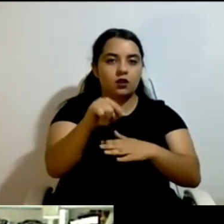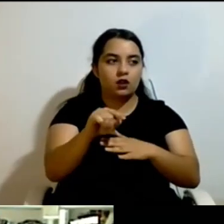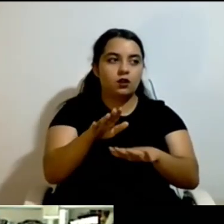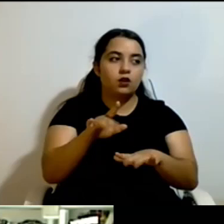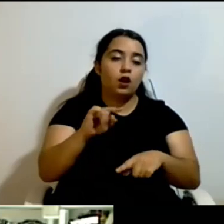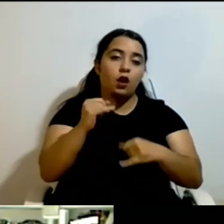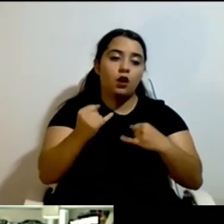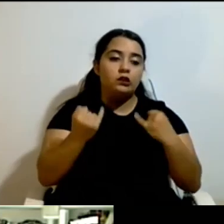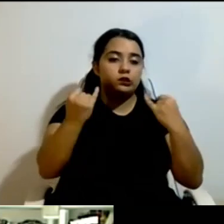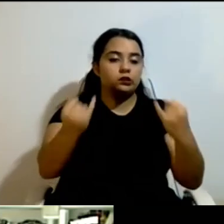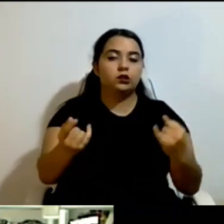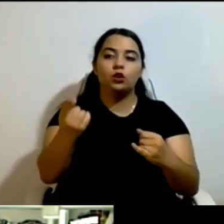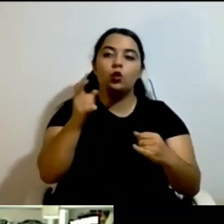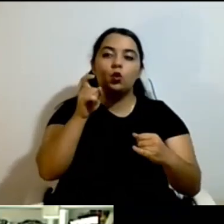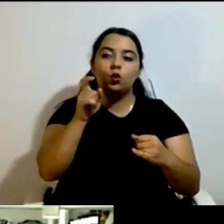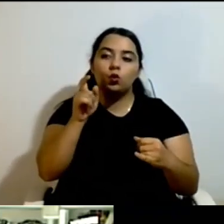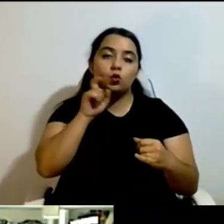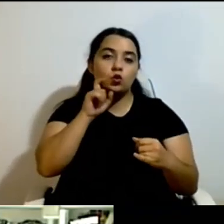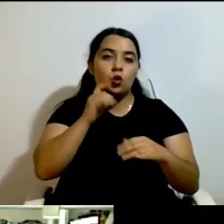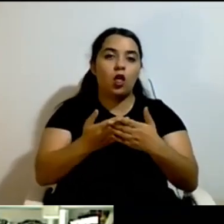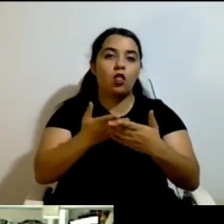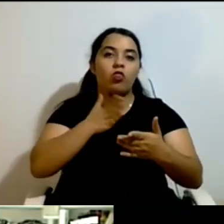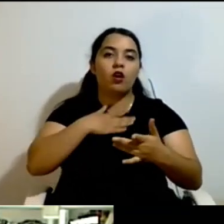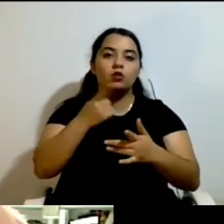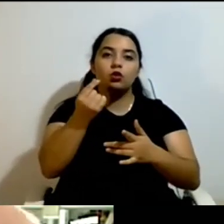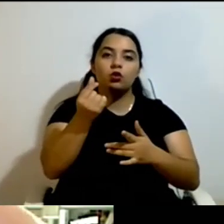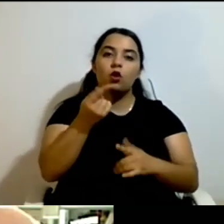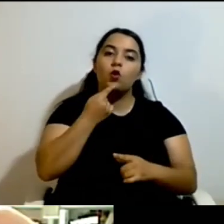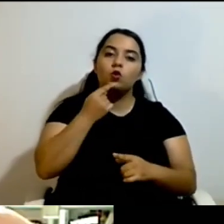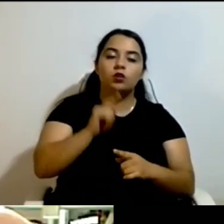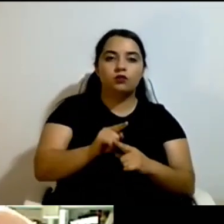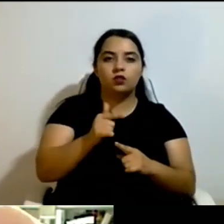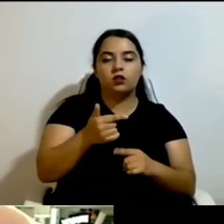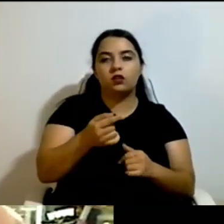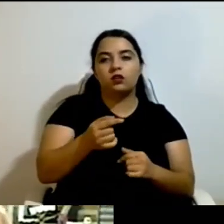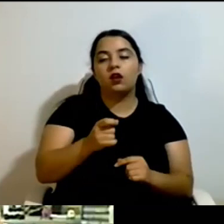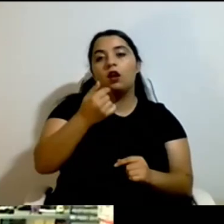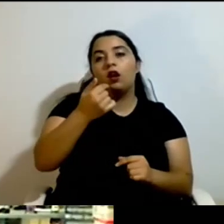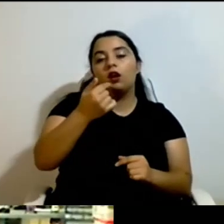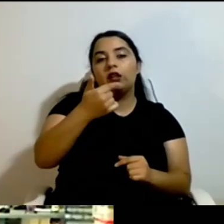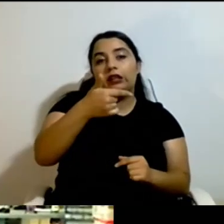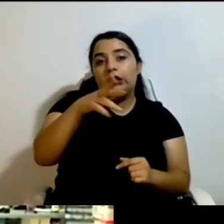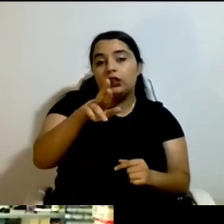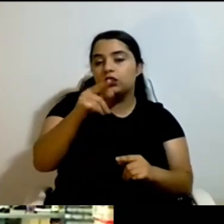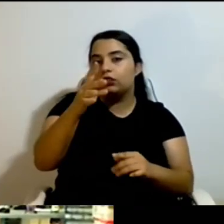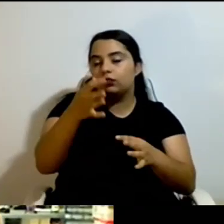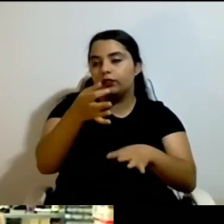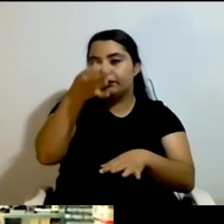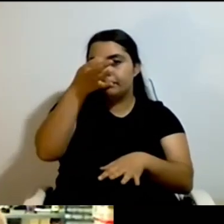at a fixed rate. So we get the money after one month on our bank account.